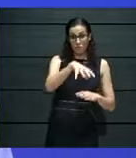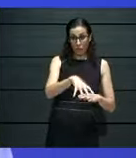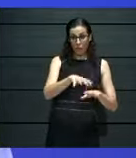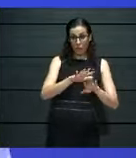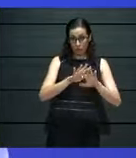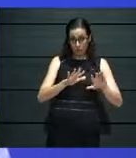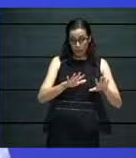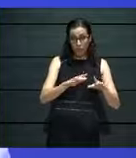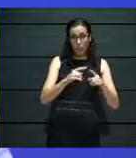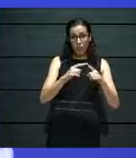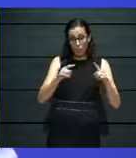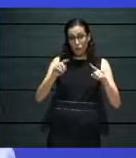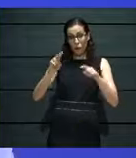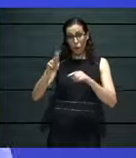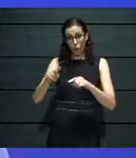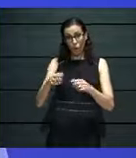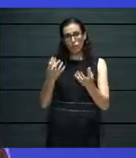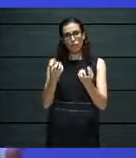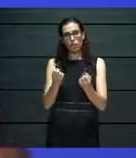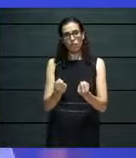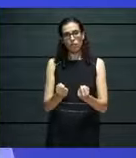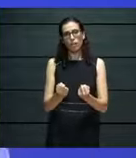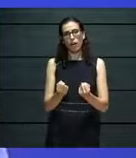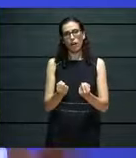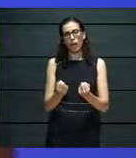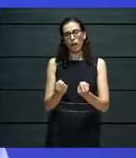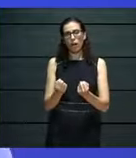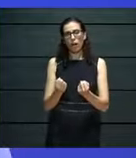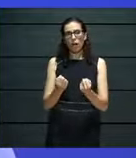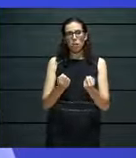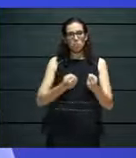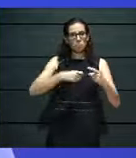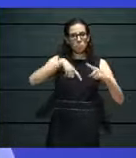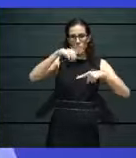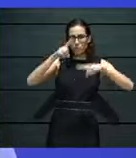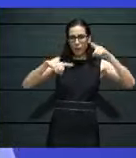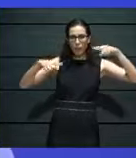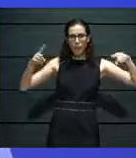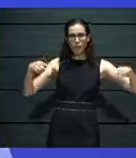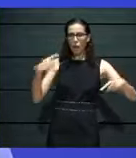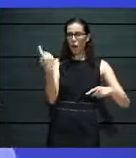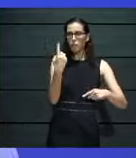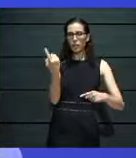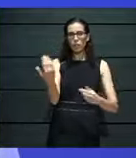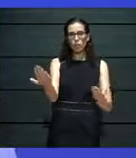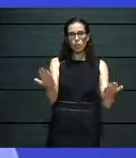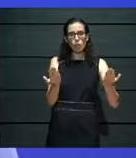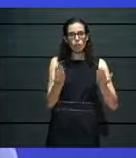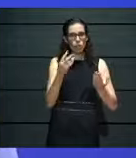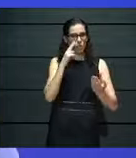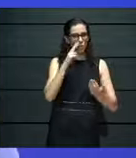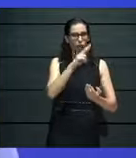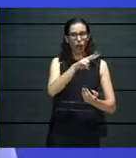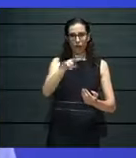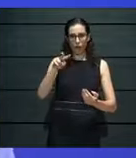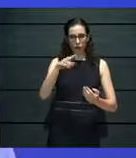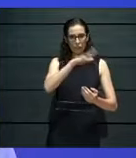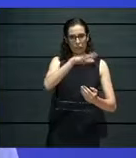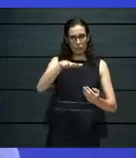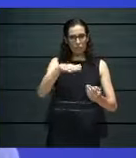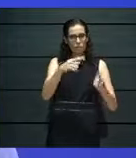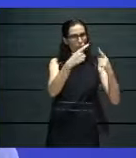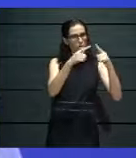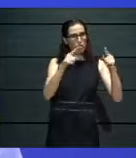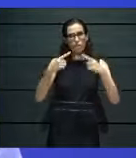quite a beautiful palette of the kind of people who come and visit us. So, if many a time people think that